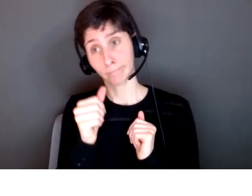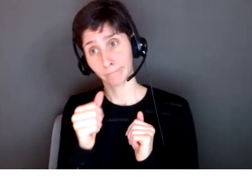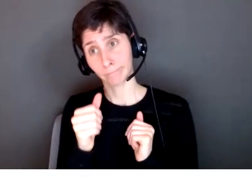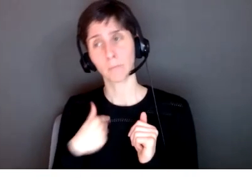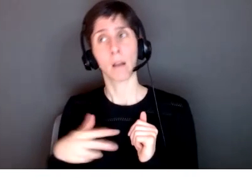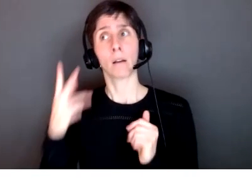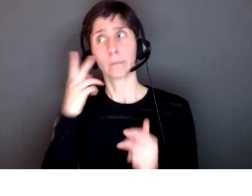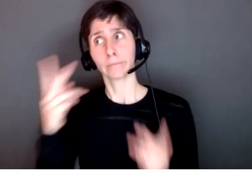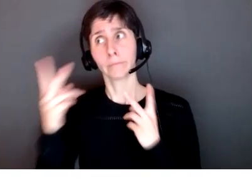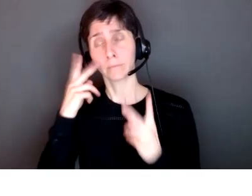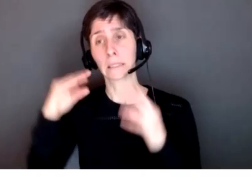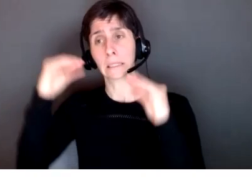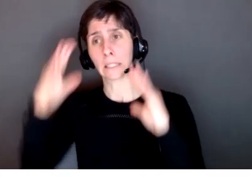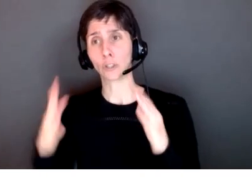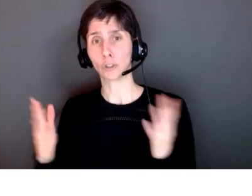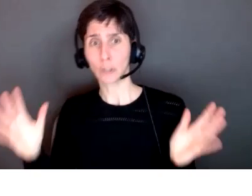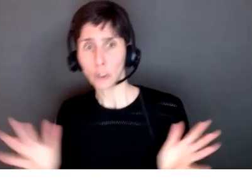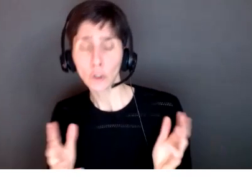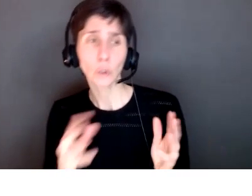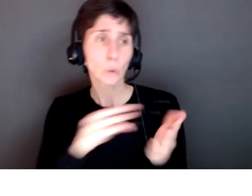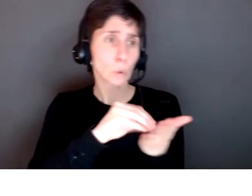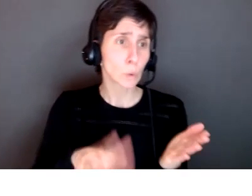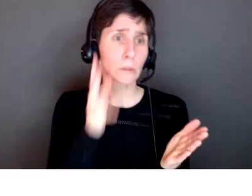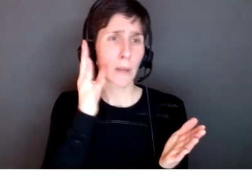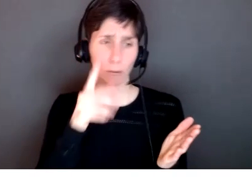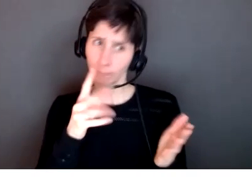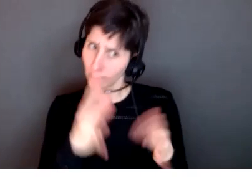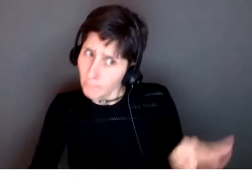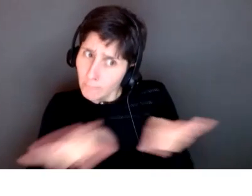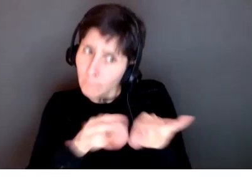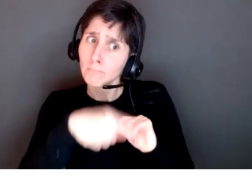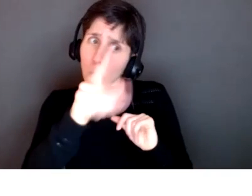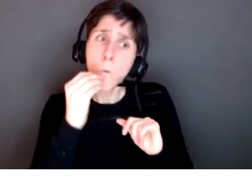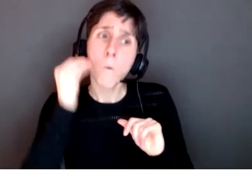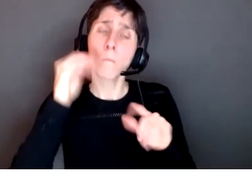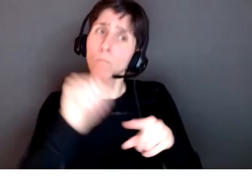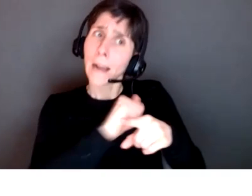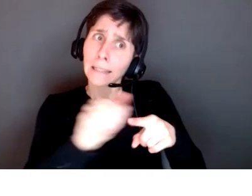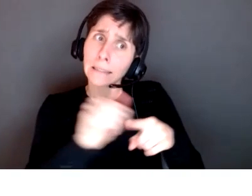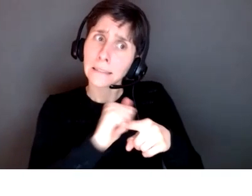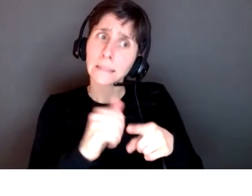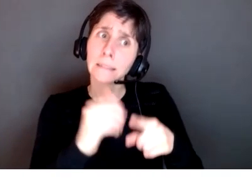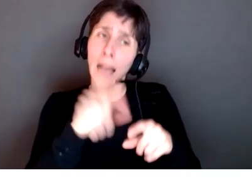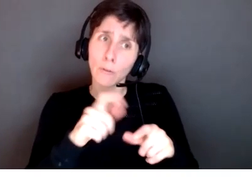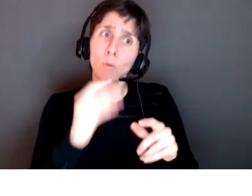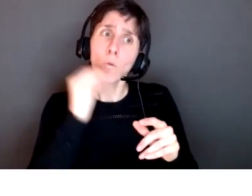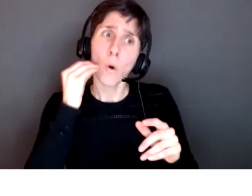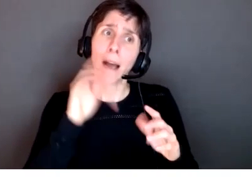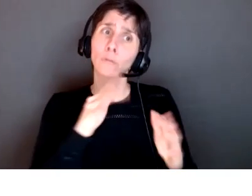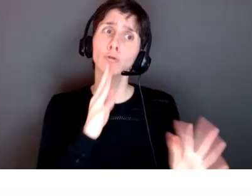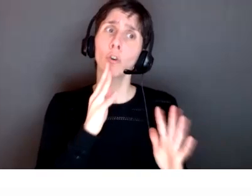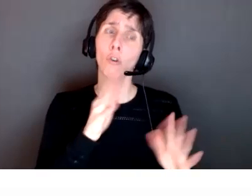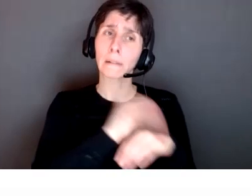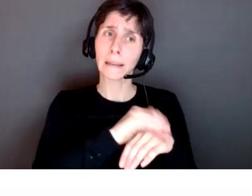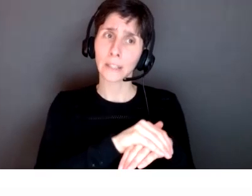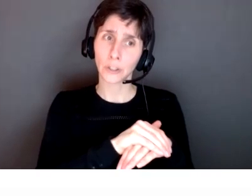students and parents oh you have to practice and you have to be speaking english at home to sort